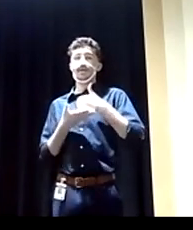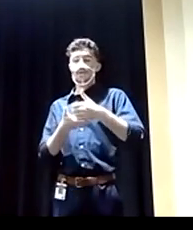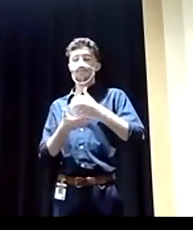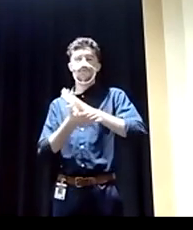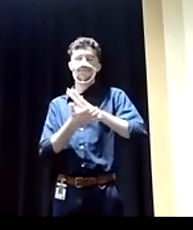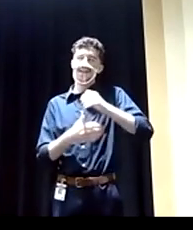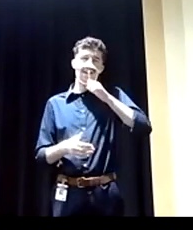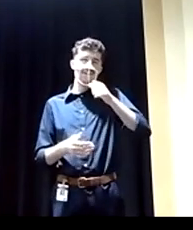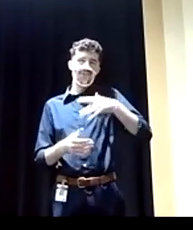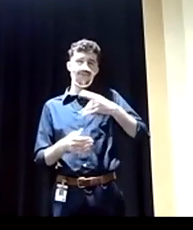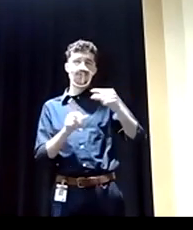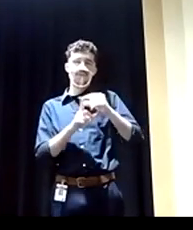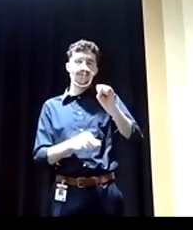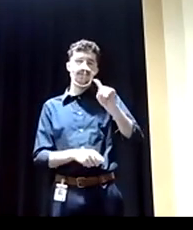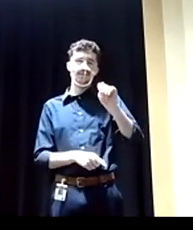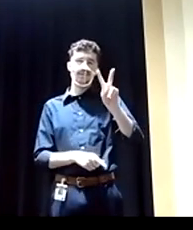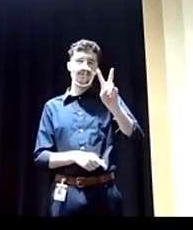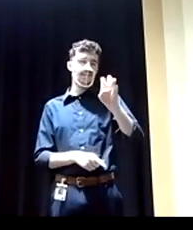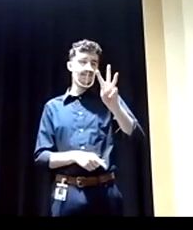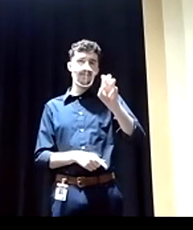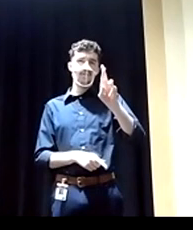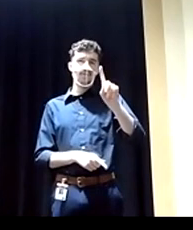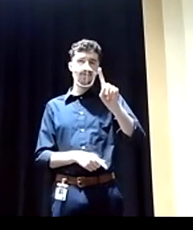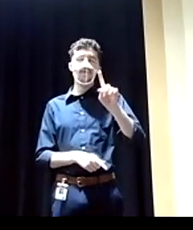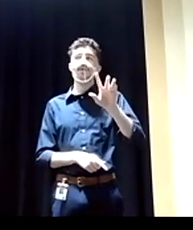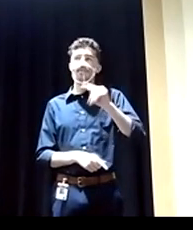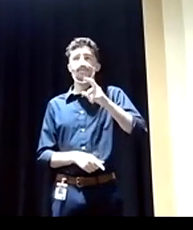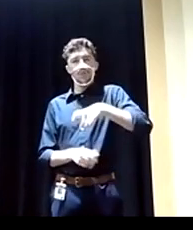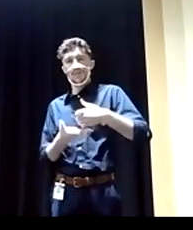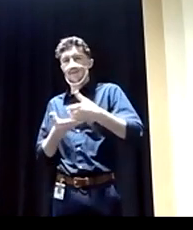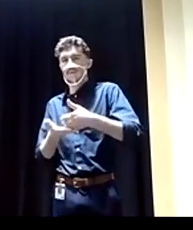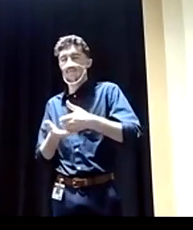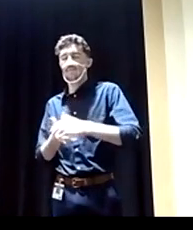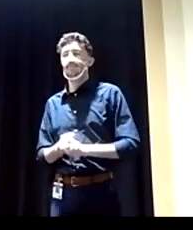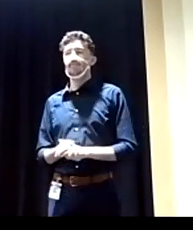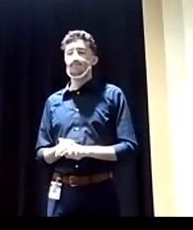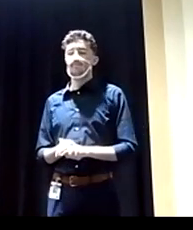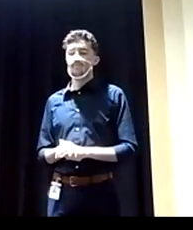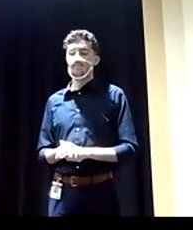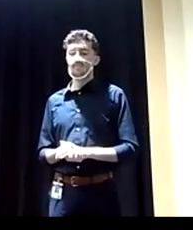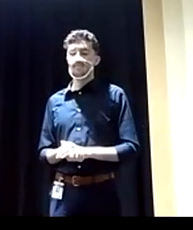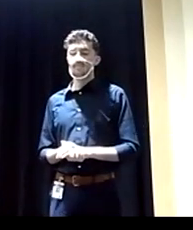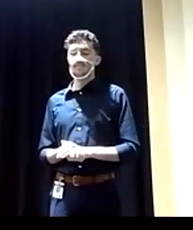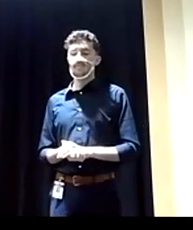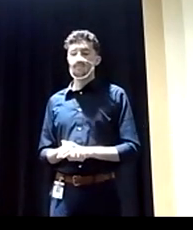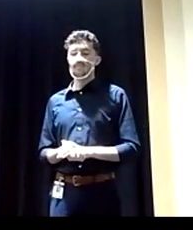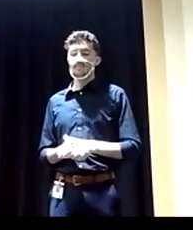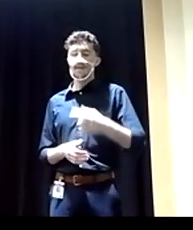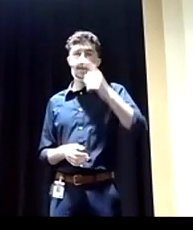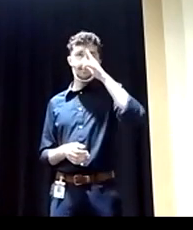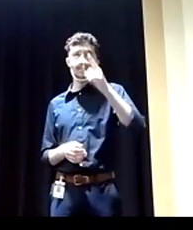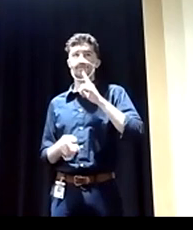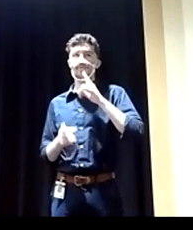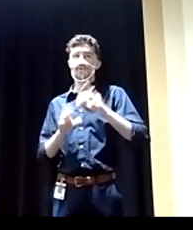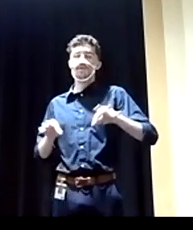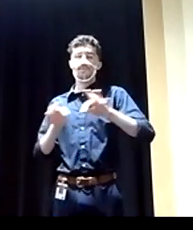I should tell you. I think when you invade a country, you're not their steward or their occupier. But I think it's very important